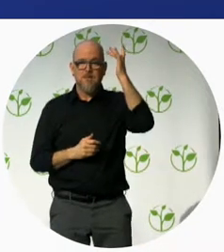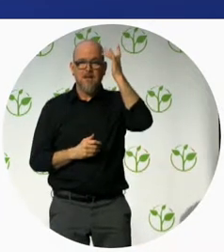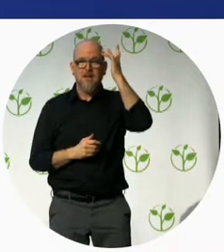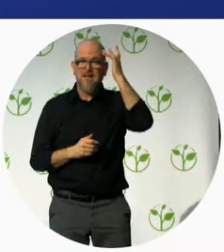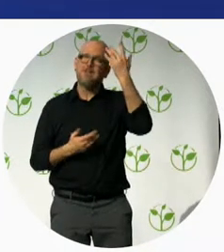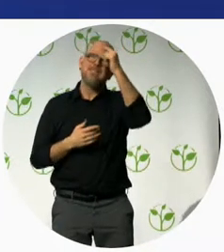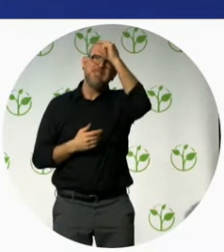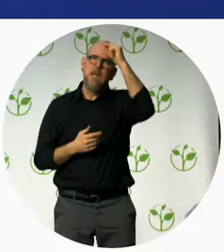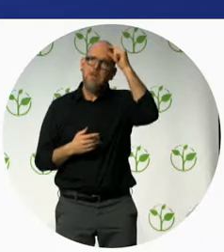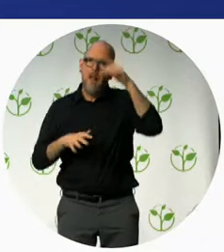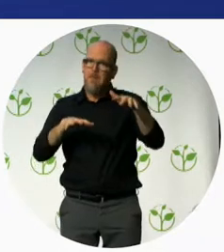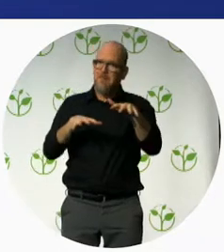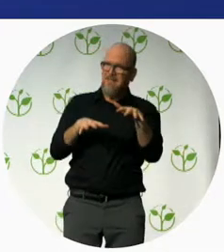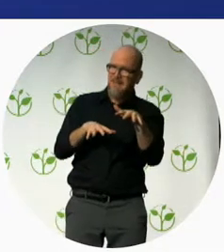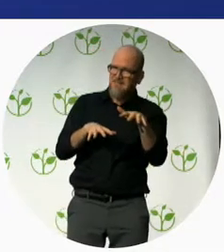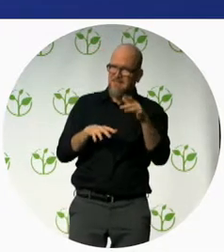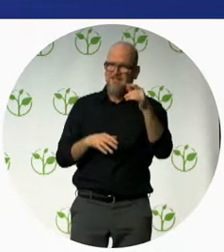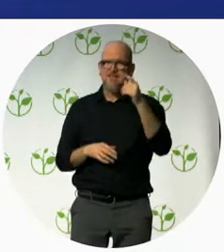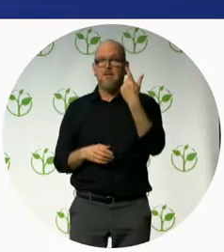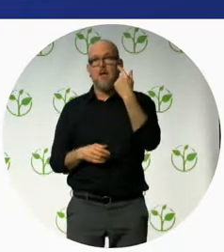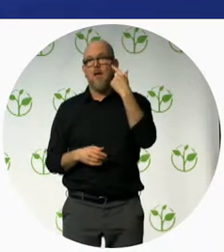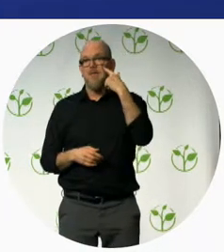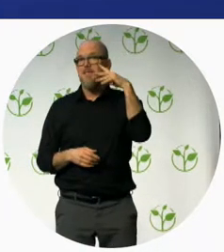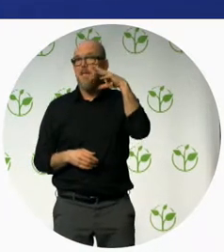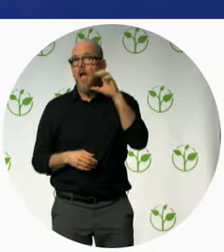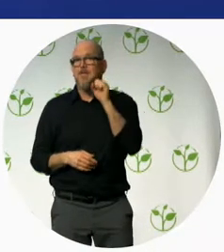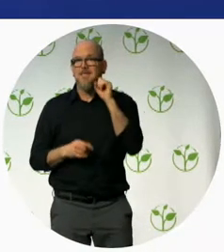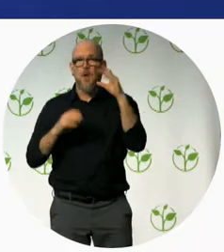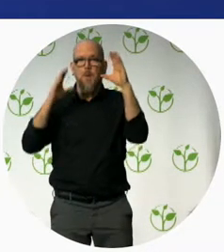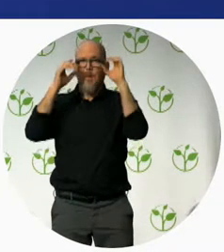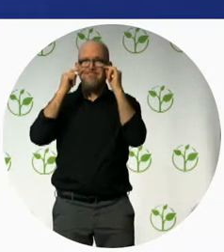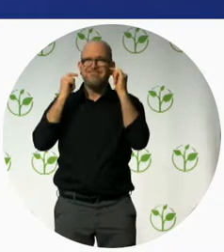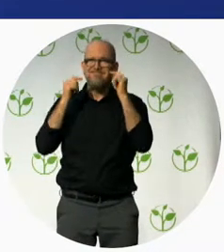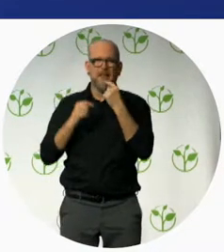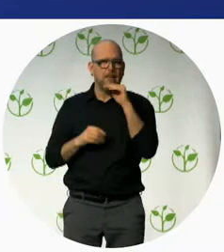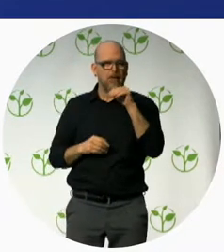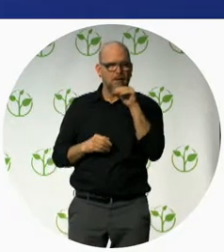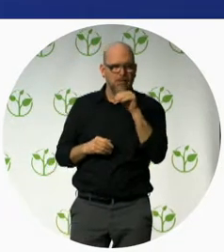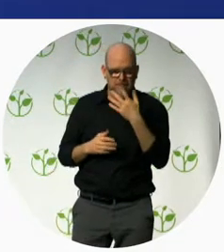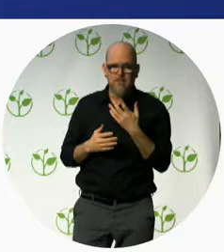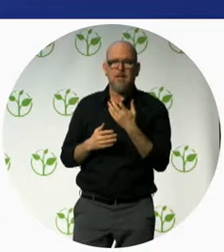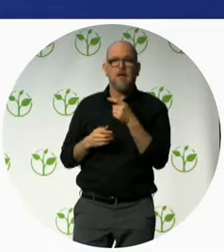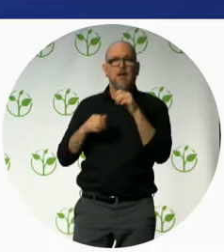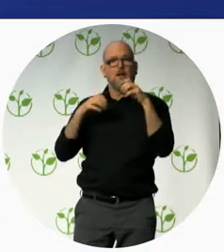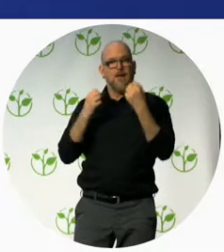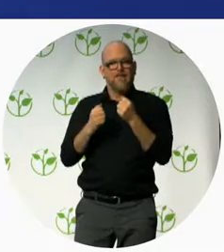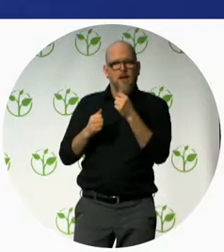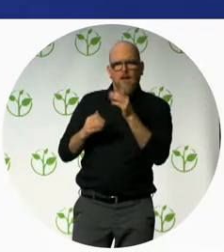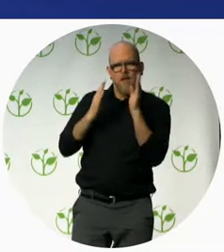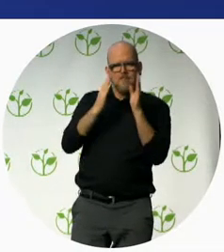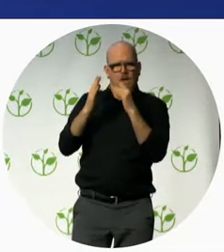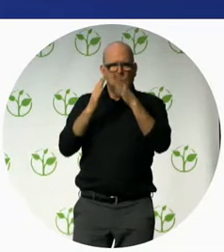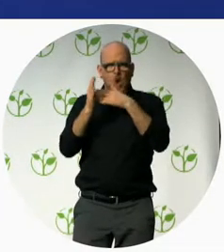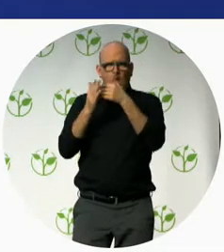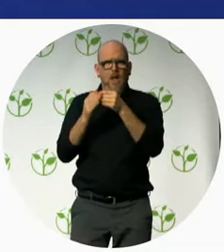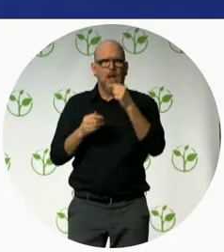also for Down syndrome you can see that the green line is the normal age but then the graphic of the red line and that